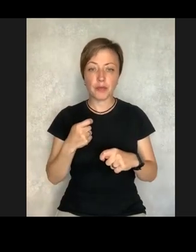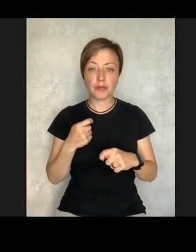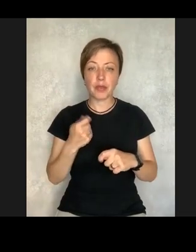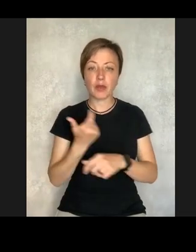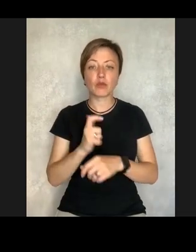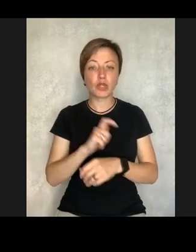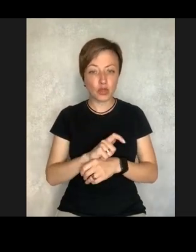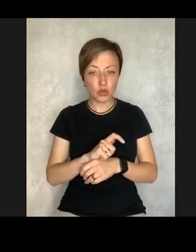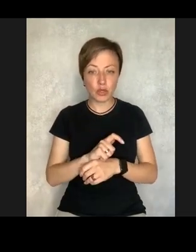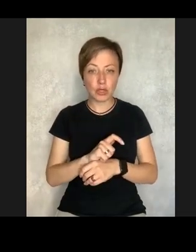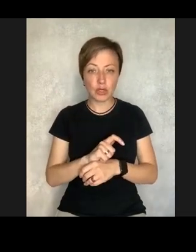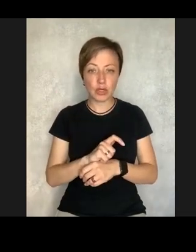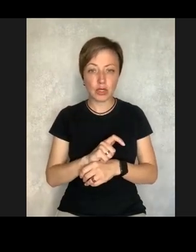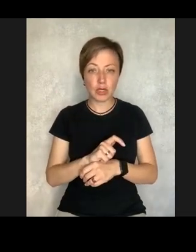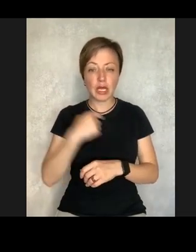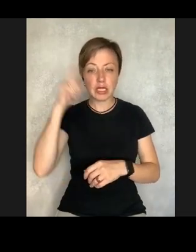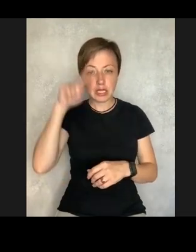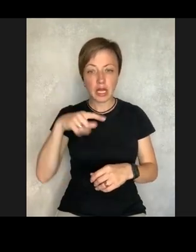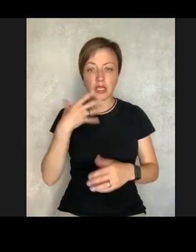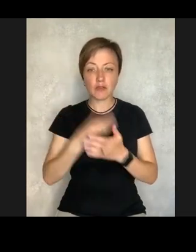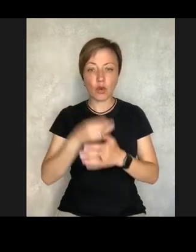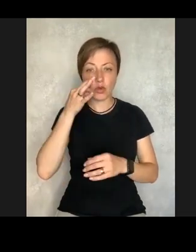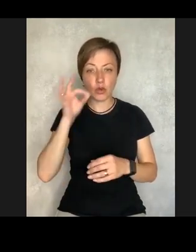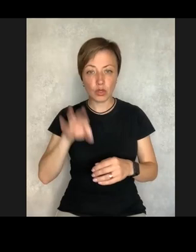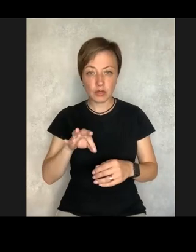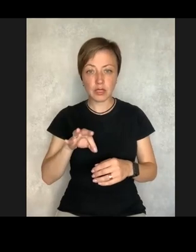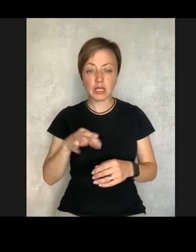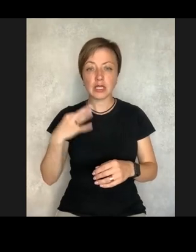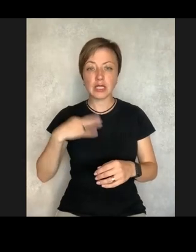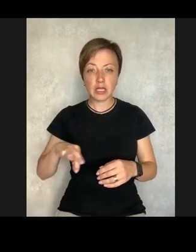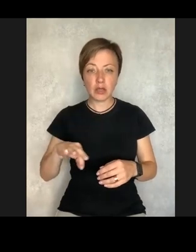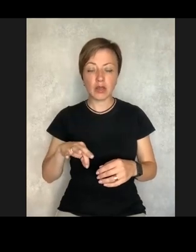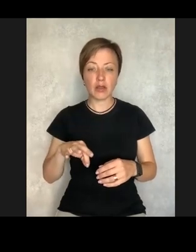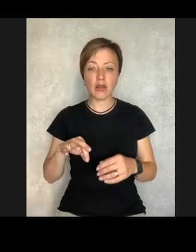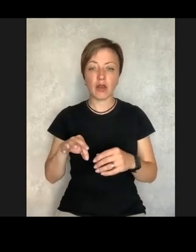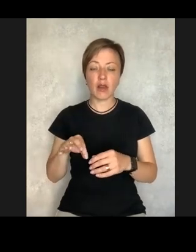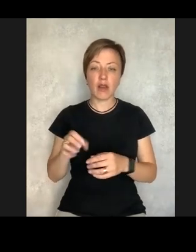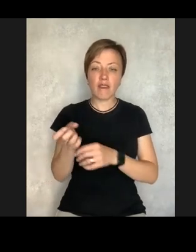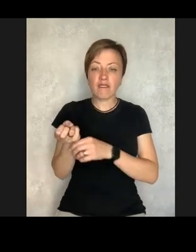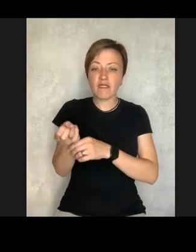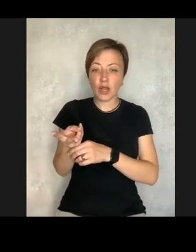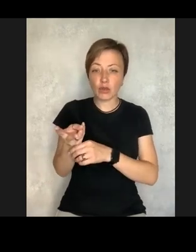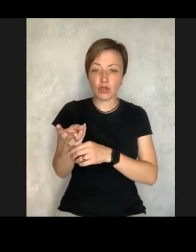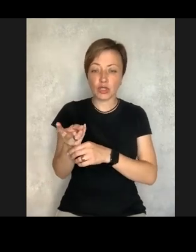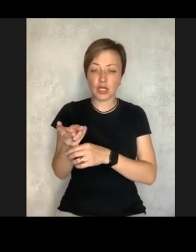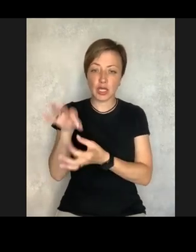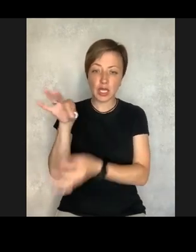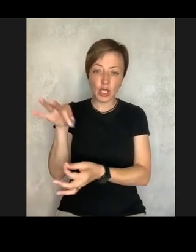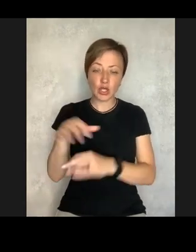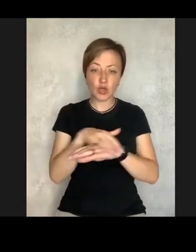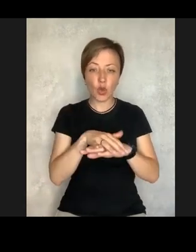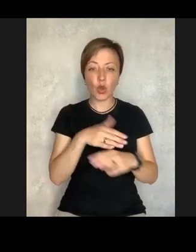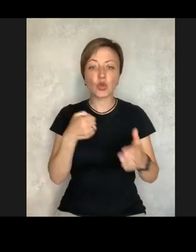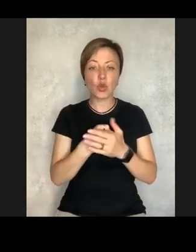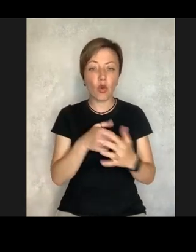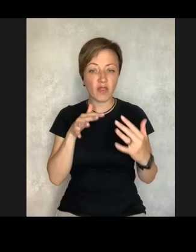disruptions and disabilities, I know from my experience, they are excluded from society.